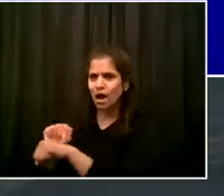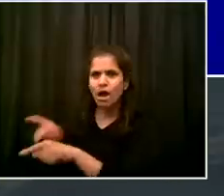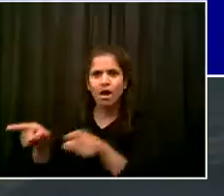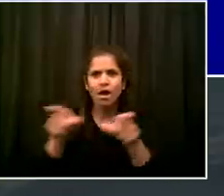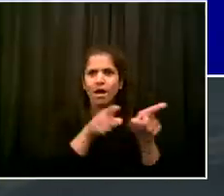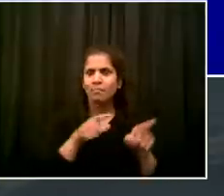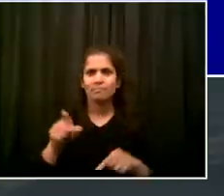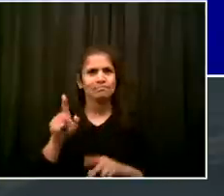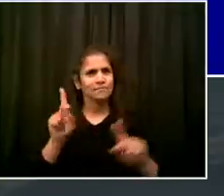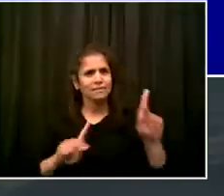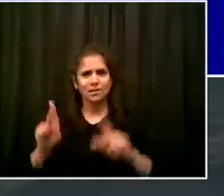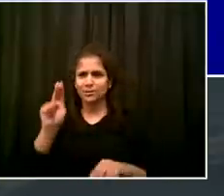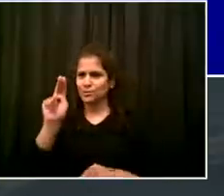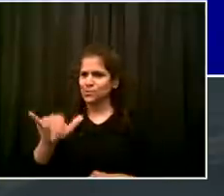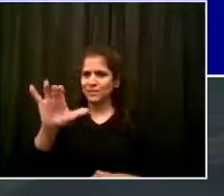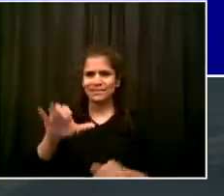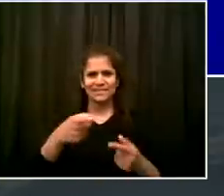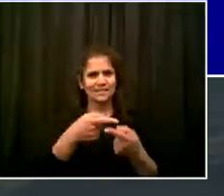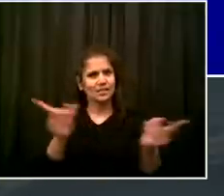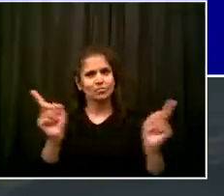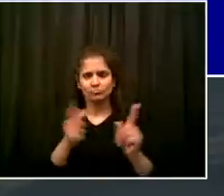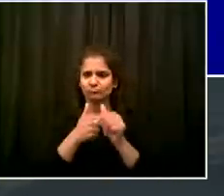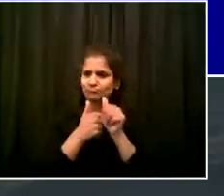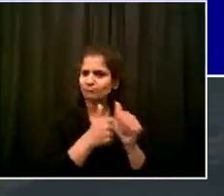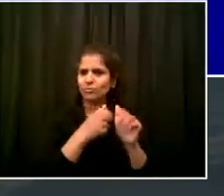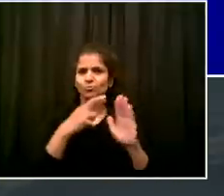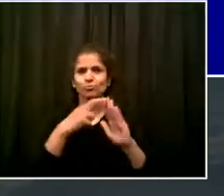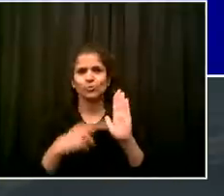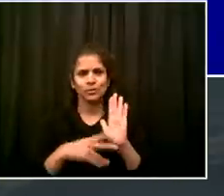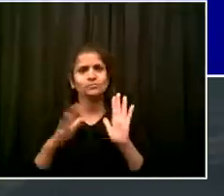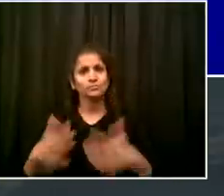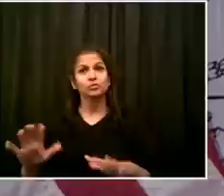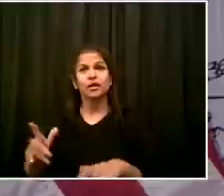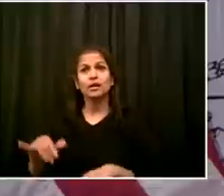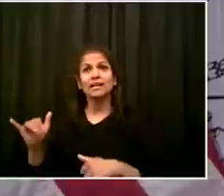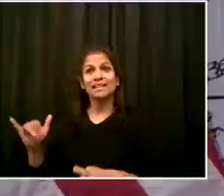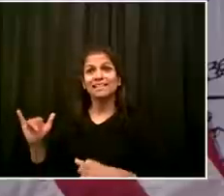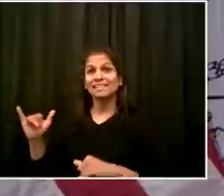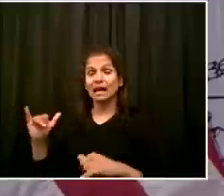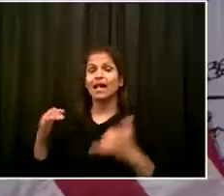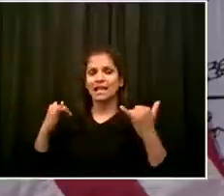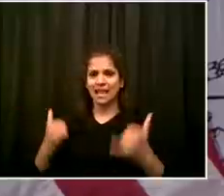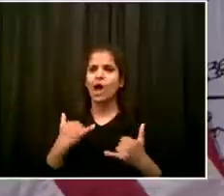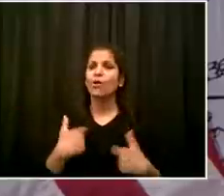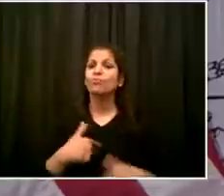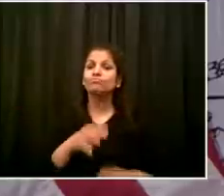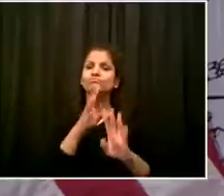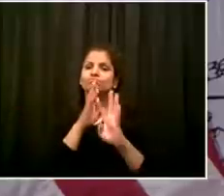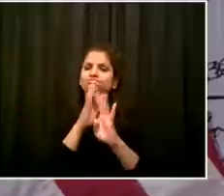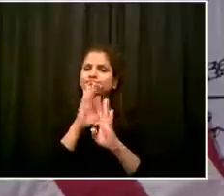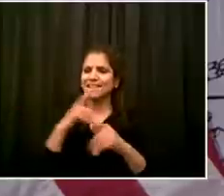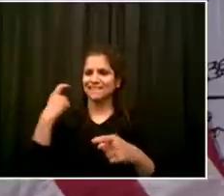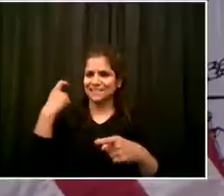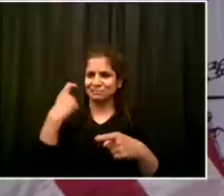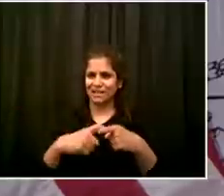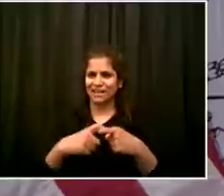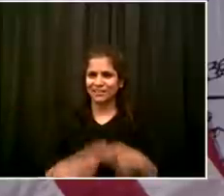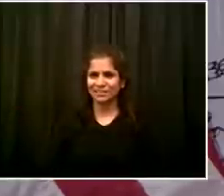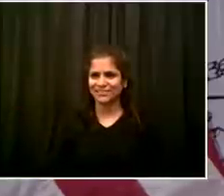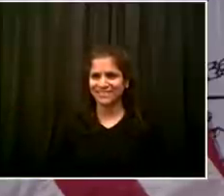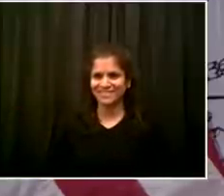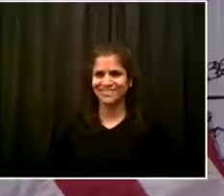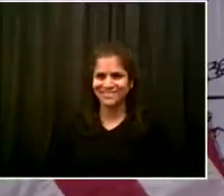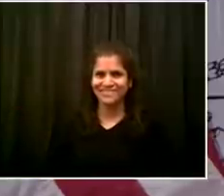Okay, a few words in Spanish. This virus puts in danger the